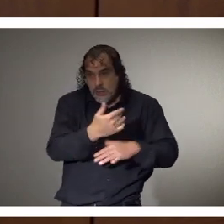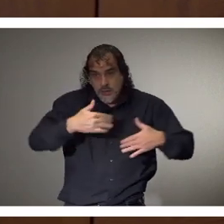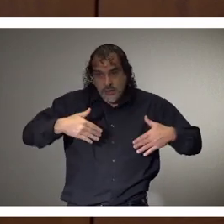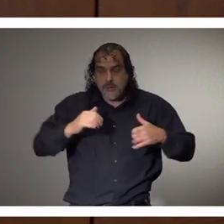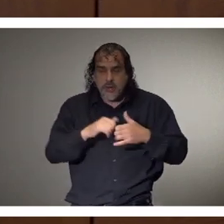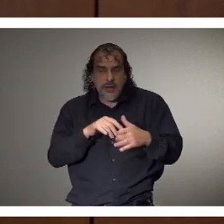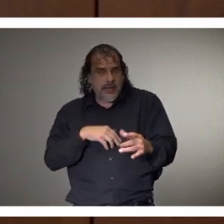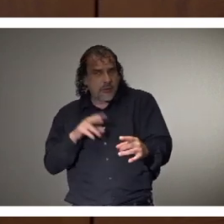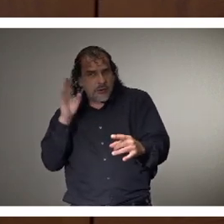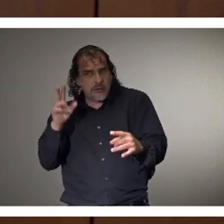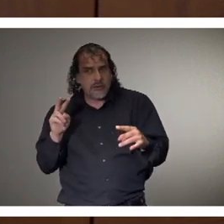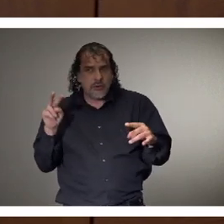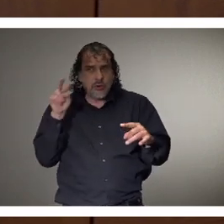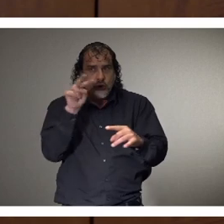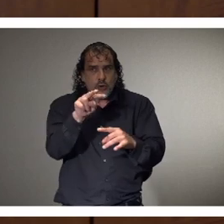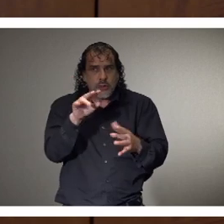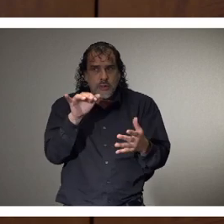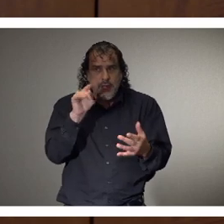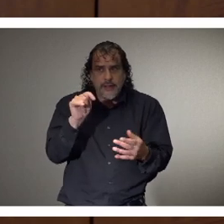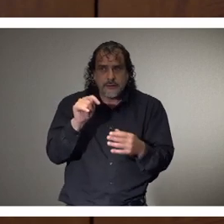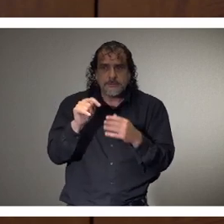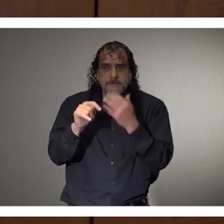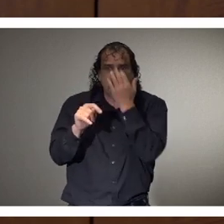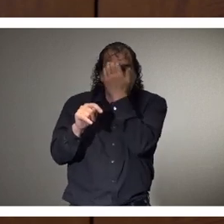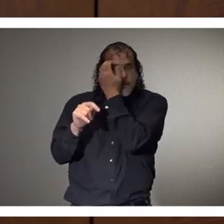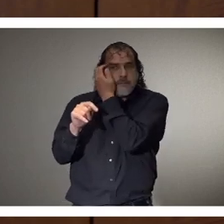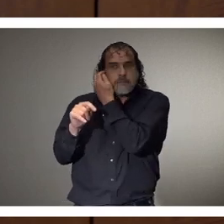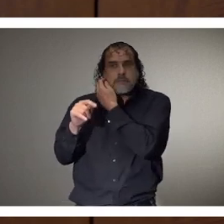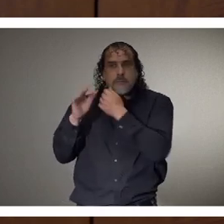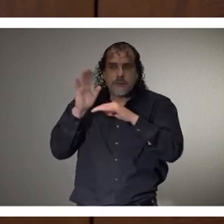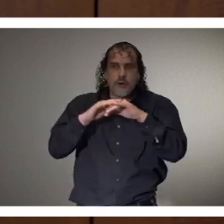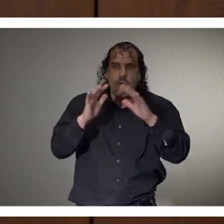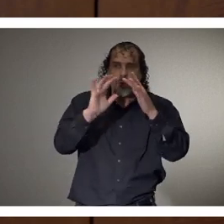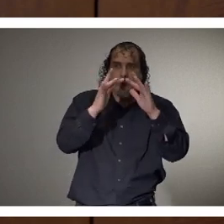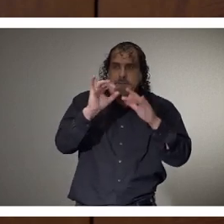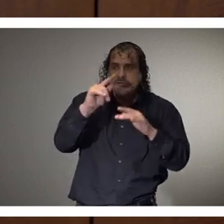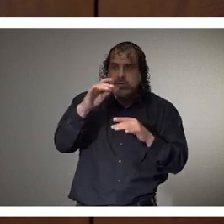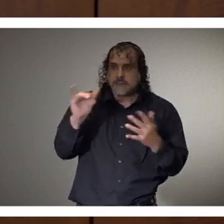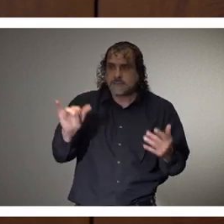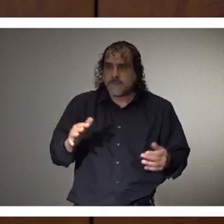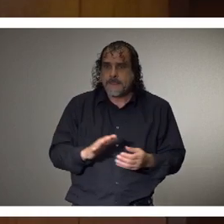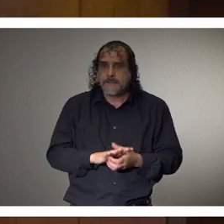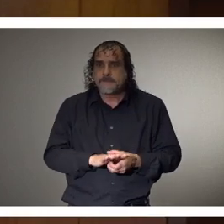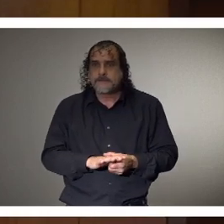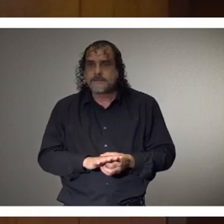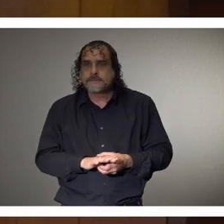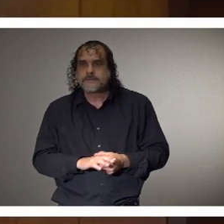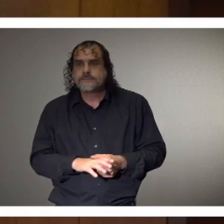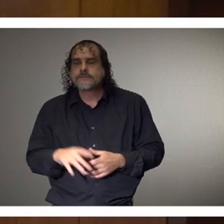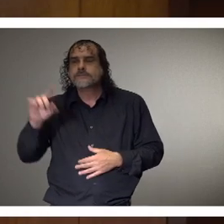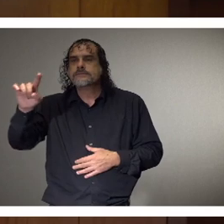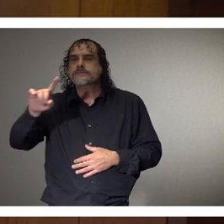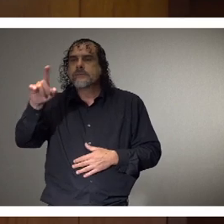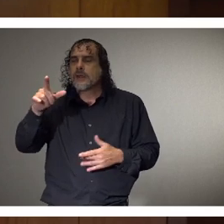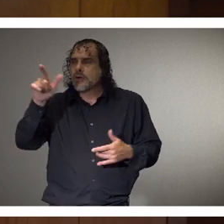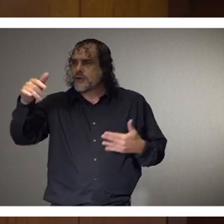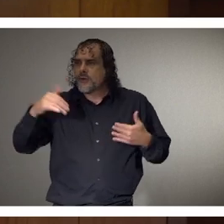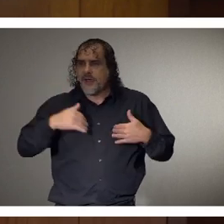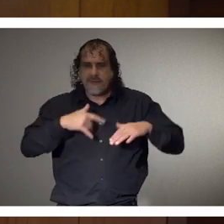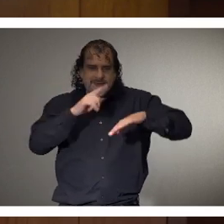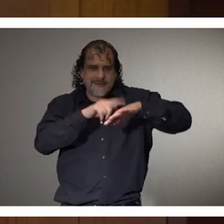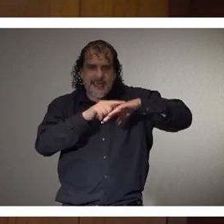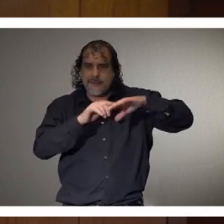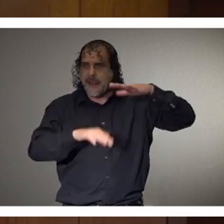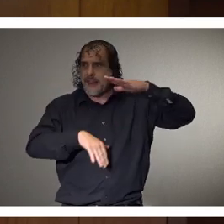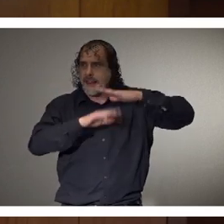look at putting that on the list, absolutely. Is there any more time frame on when those